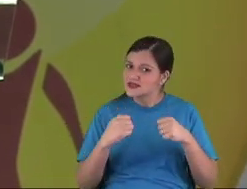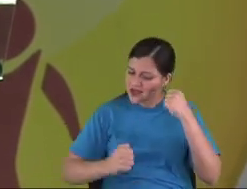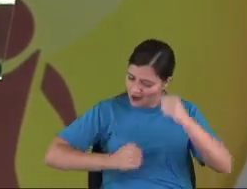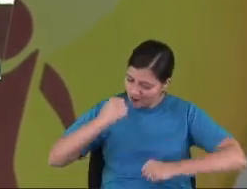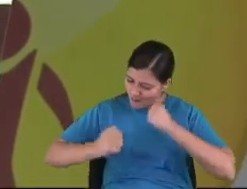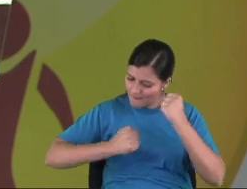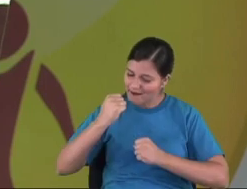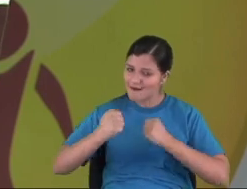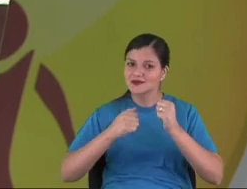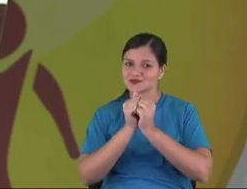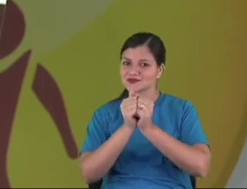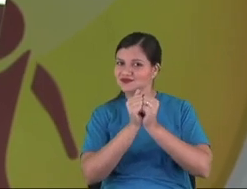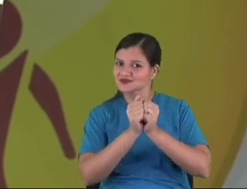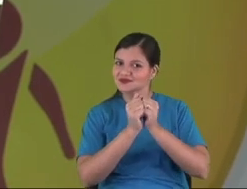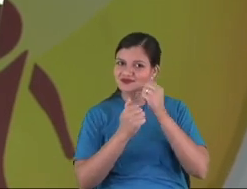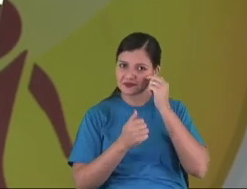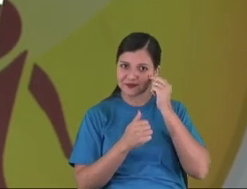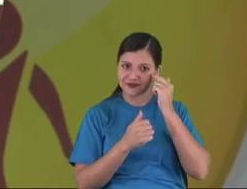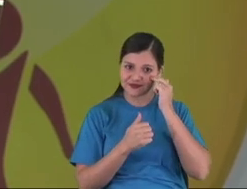them. It's very, very good.